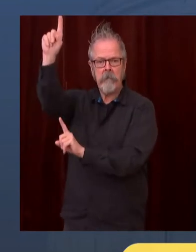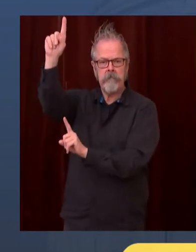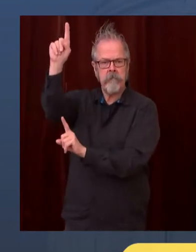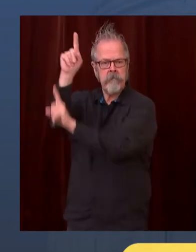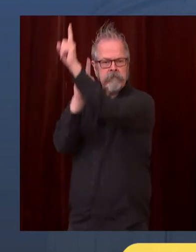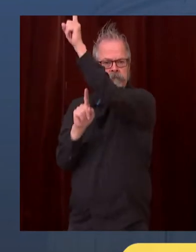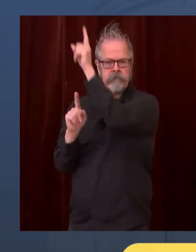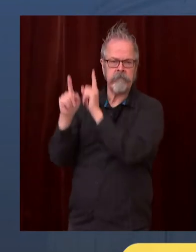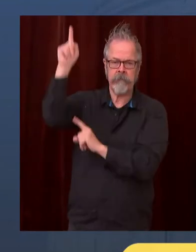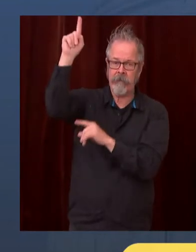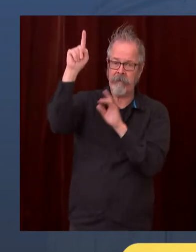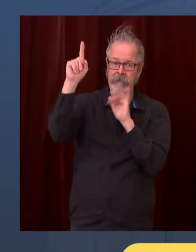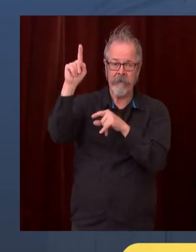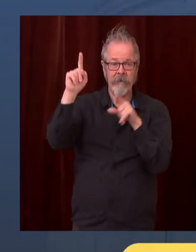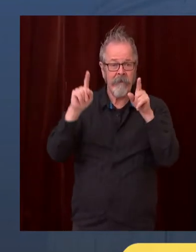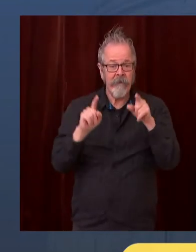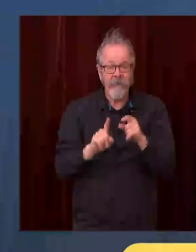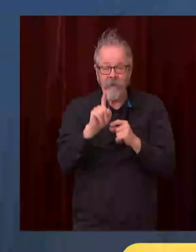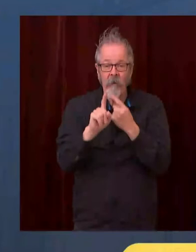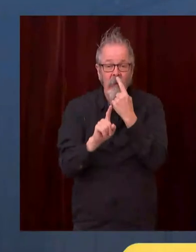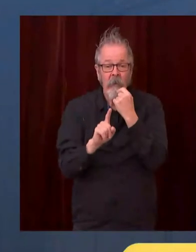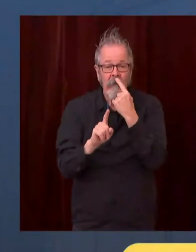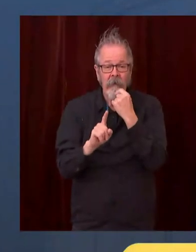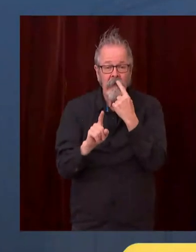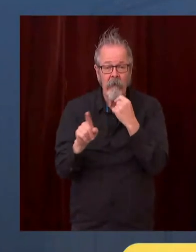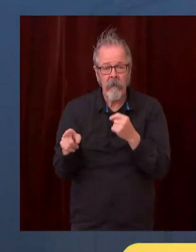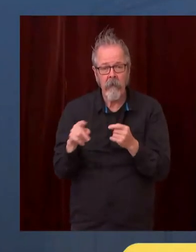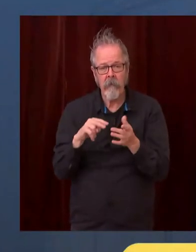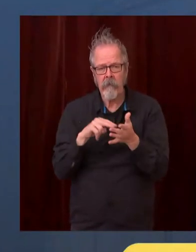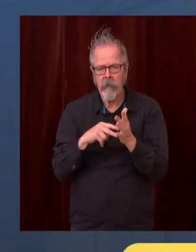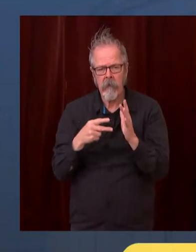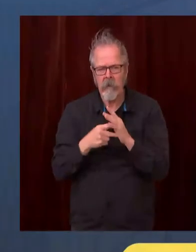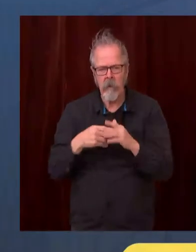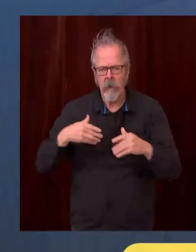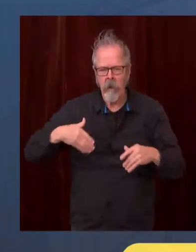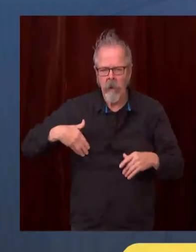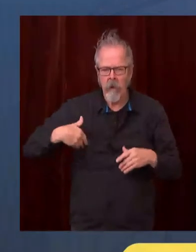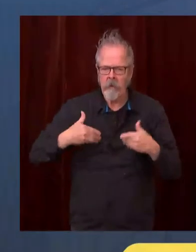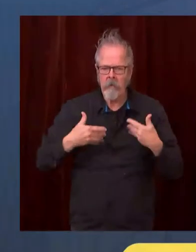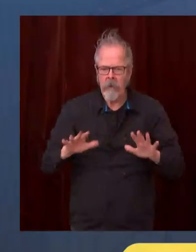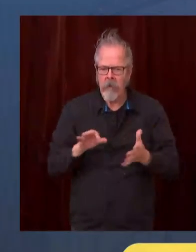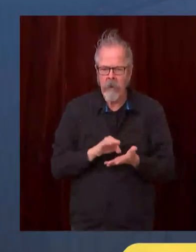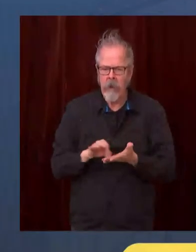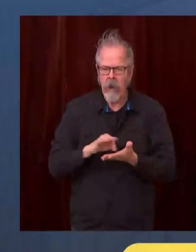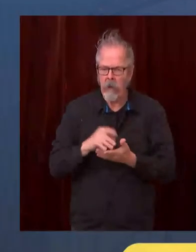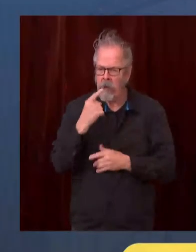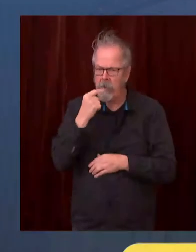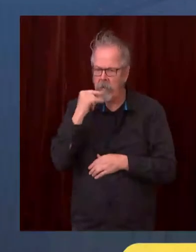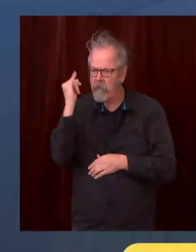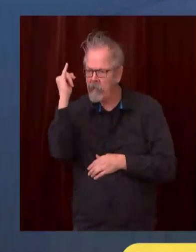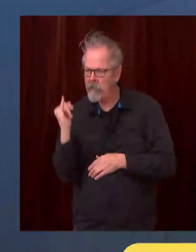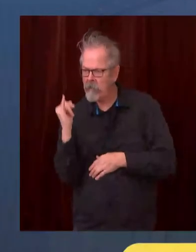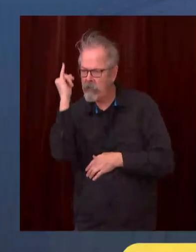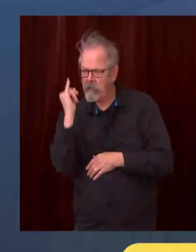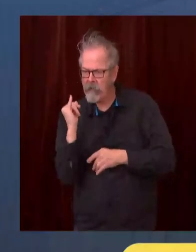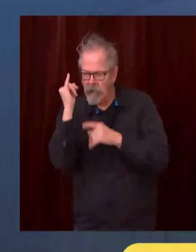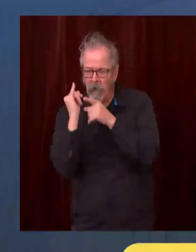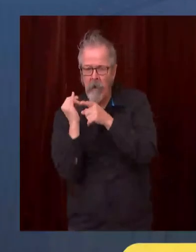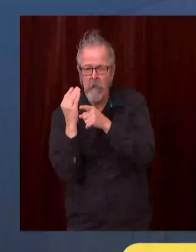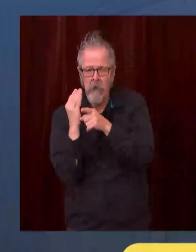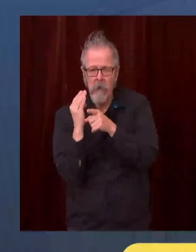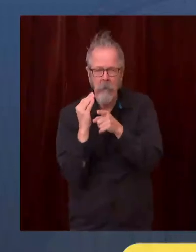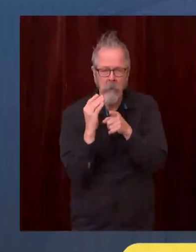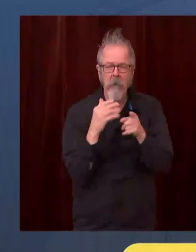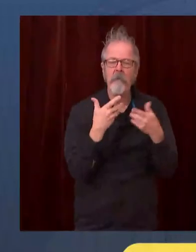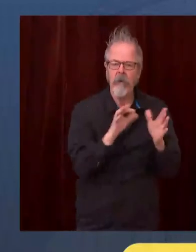optimistic way of looking at this. And you can see how rapidly this pandemic is hitting us. We